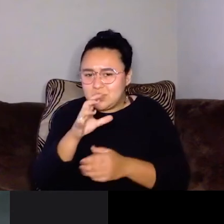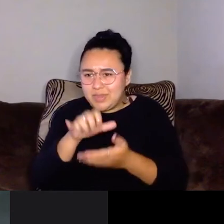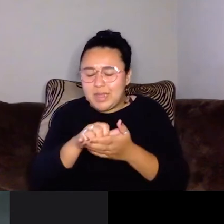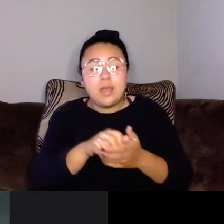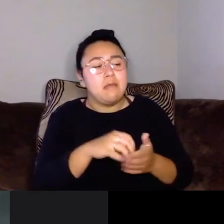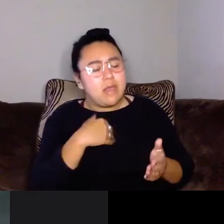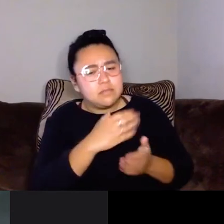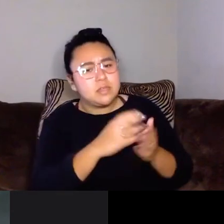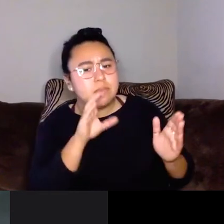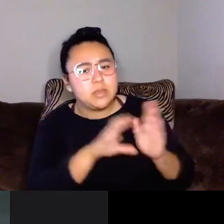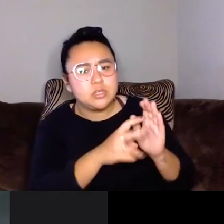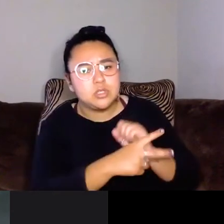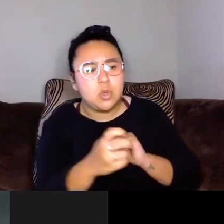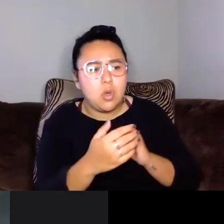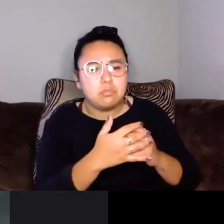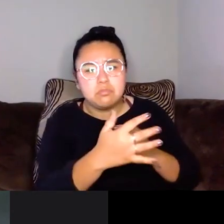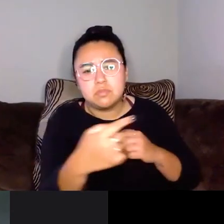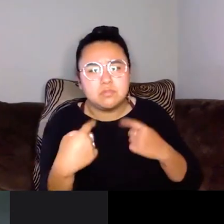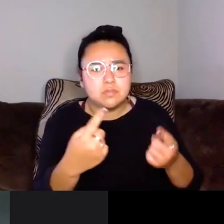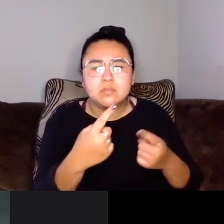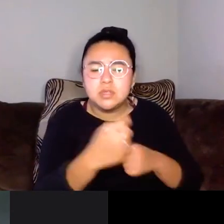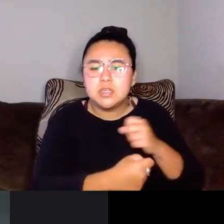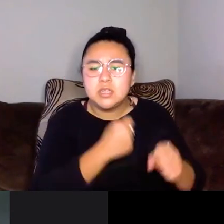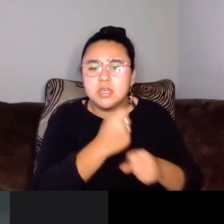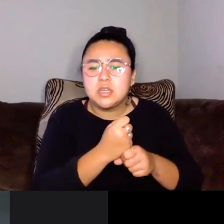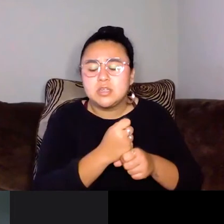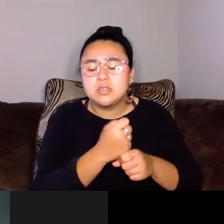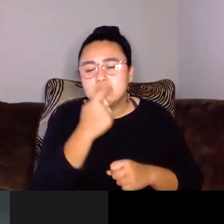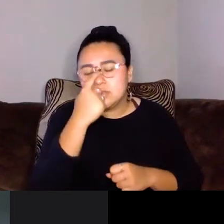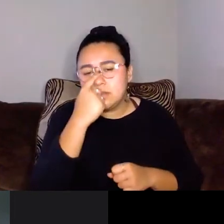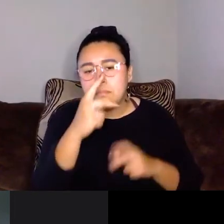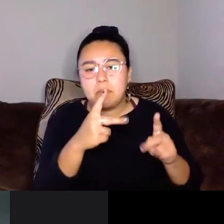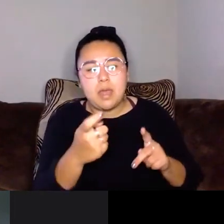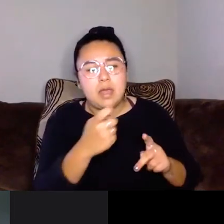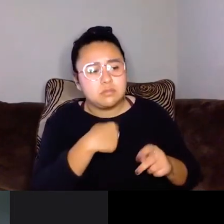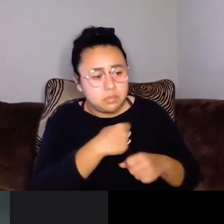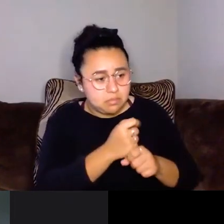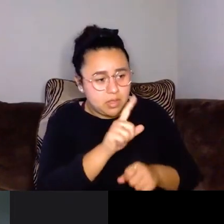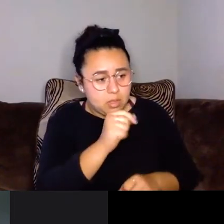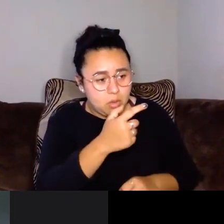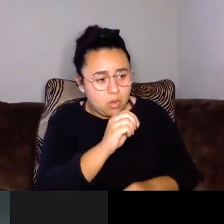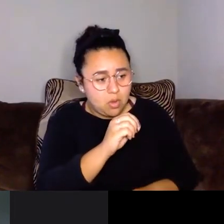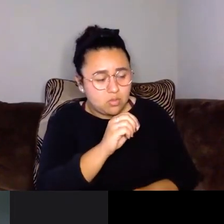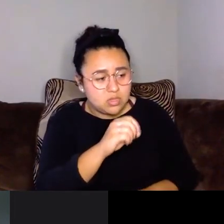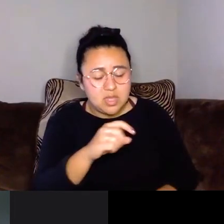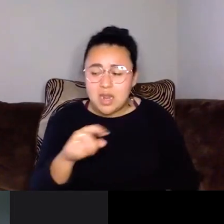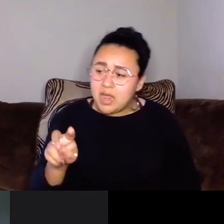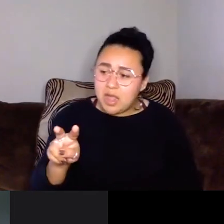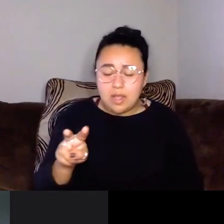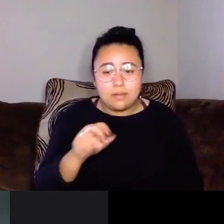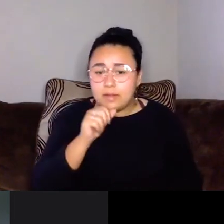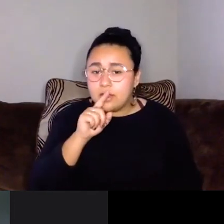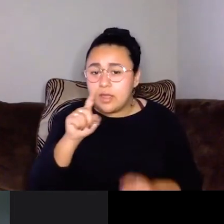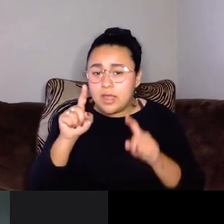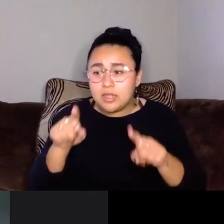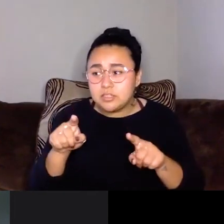that have actually inquired about me creating a logo will sometimes just take one because they don't want to pay for